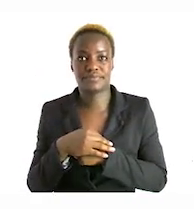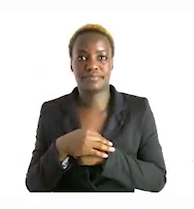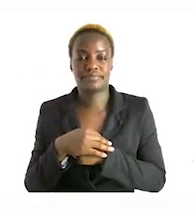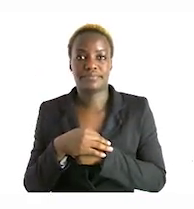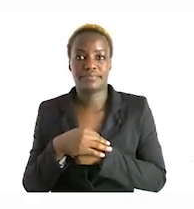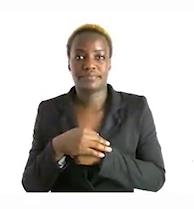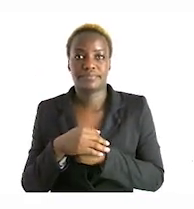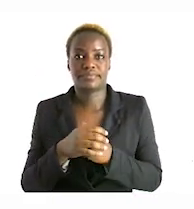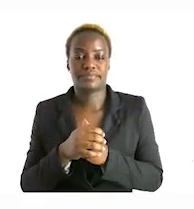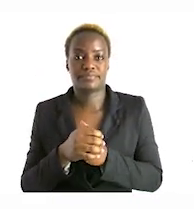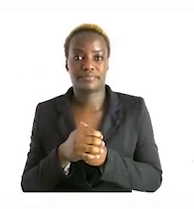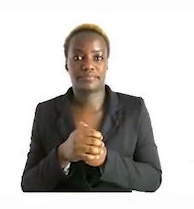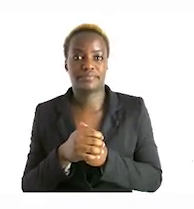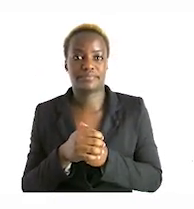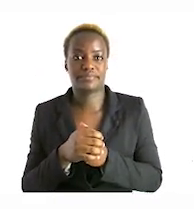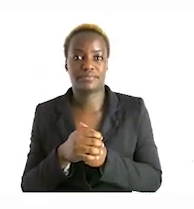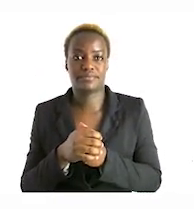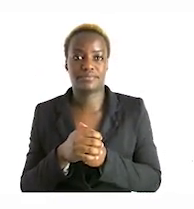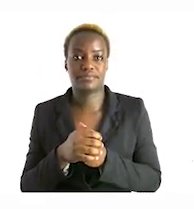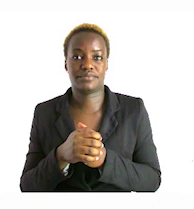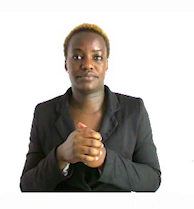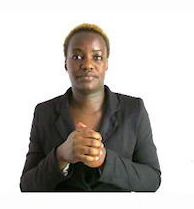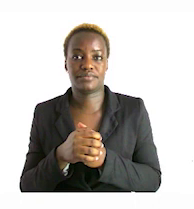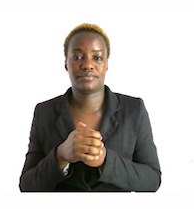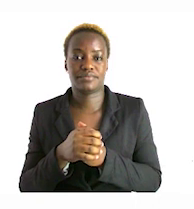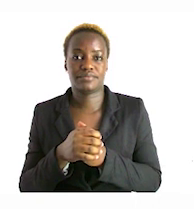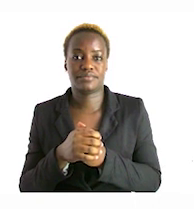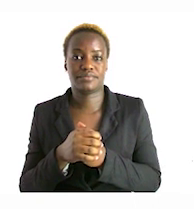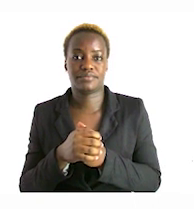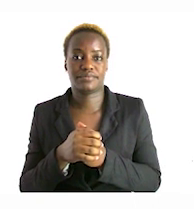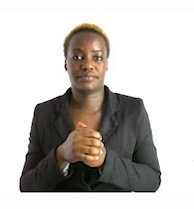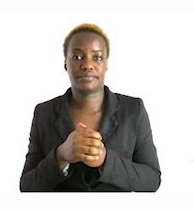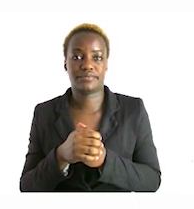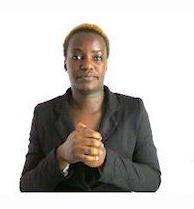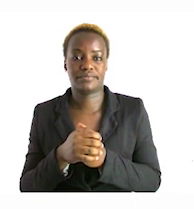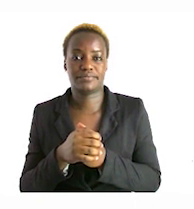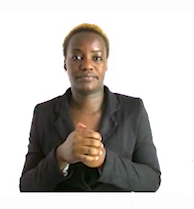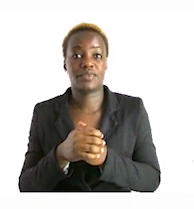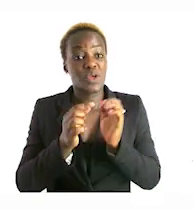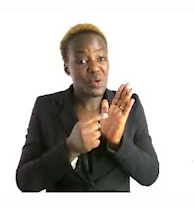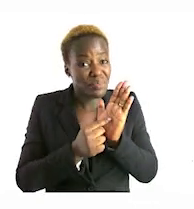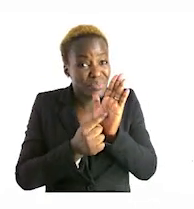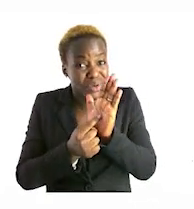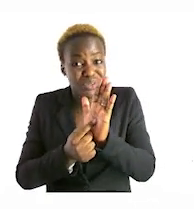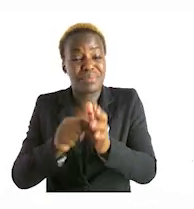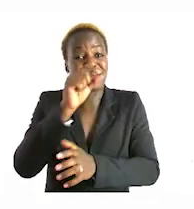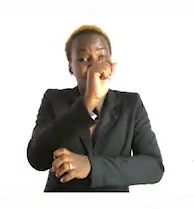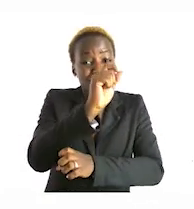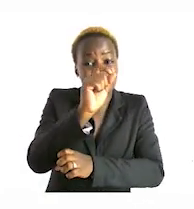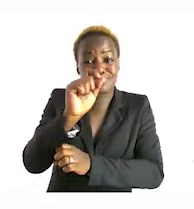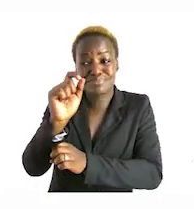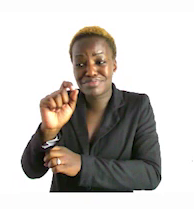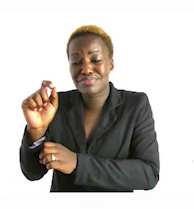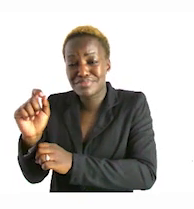write it in the word sentence you have to write a word next to the word to indicate how many what